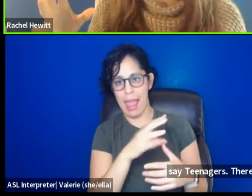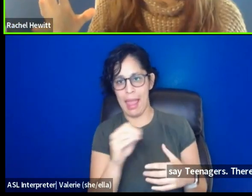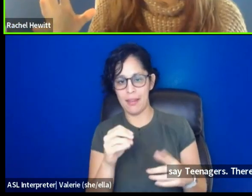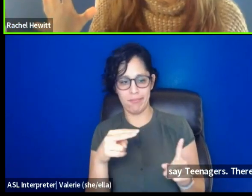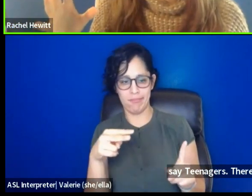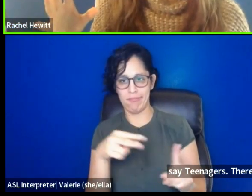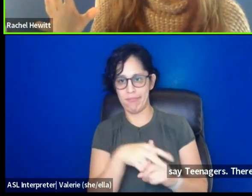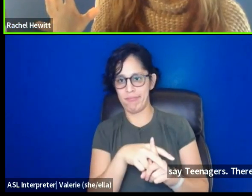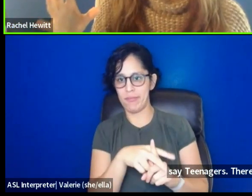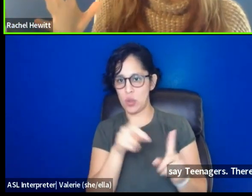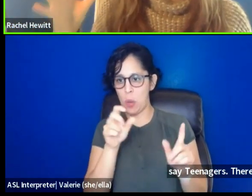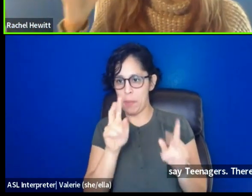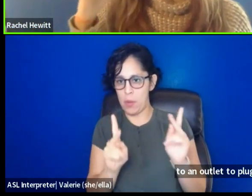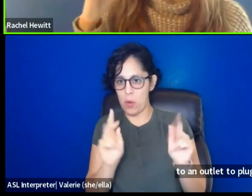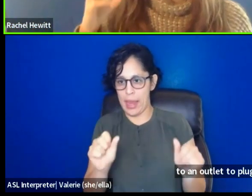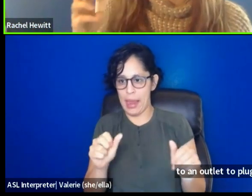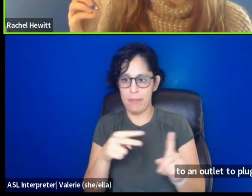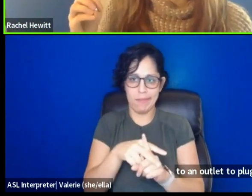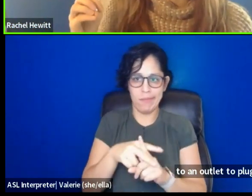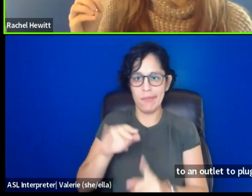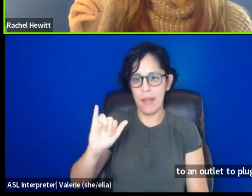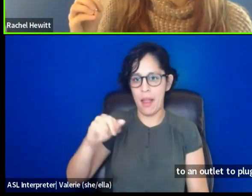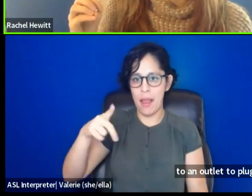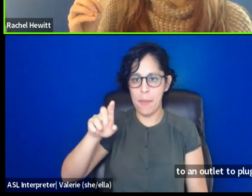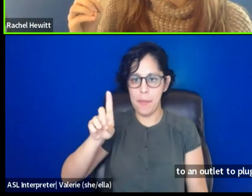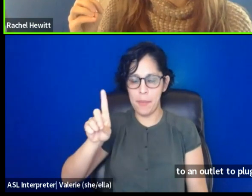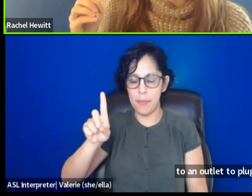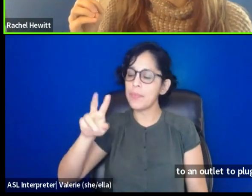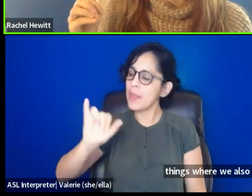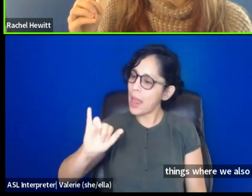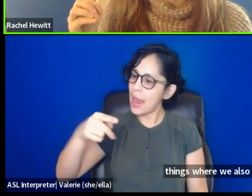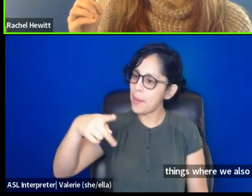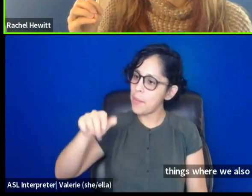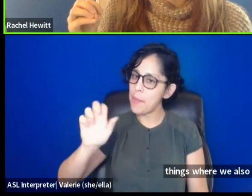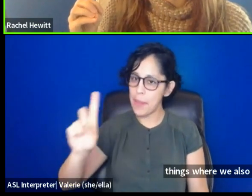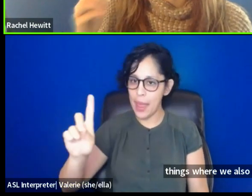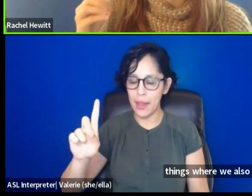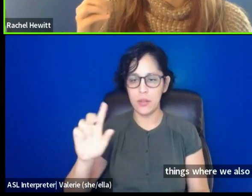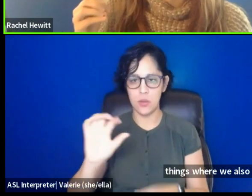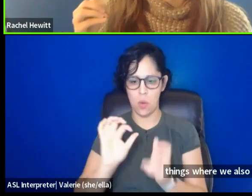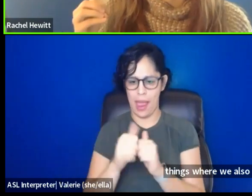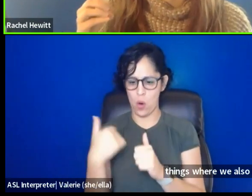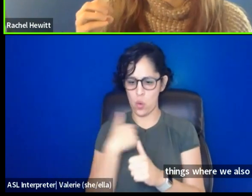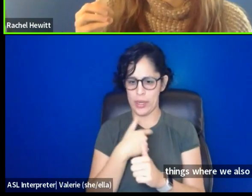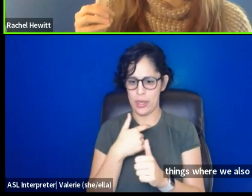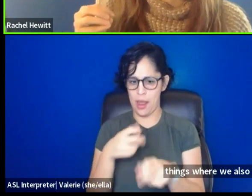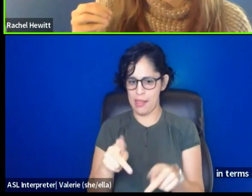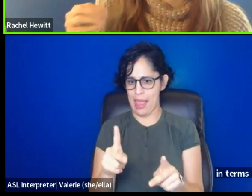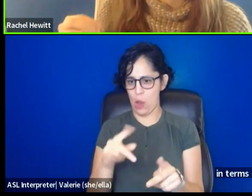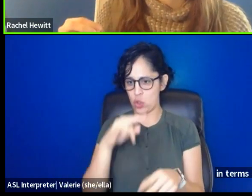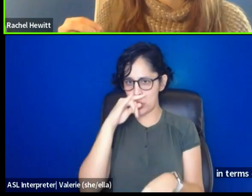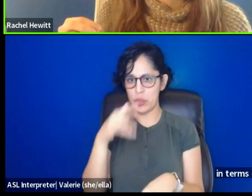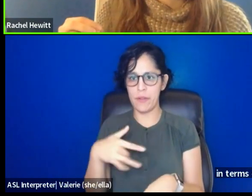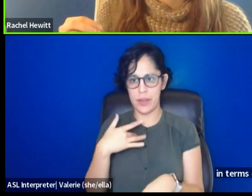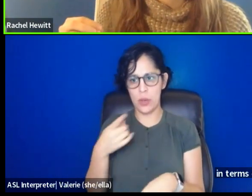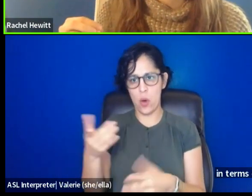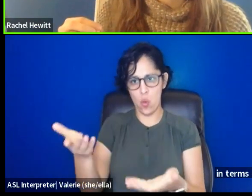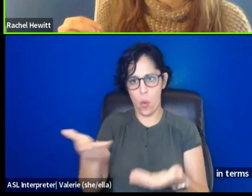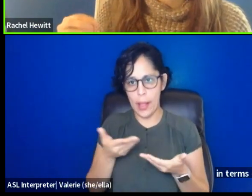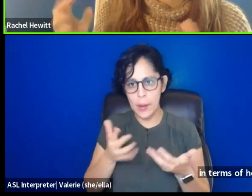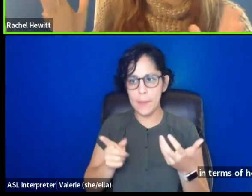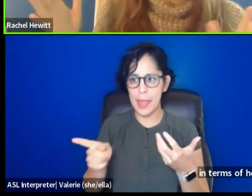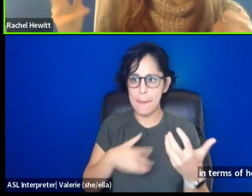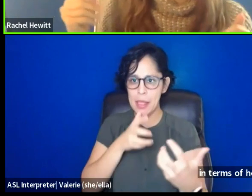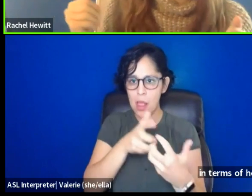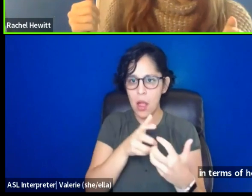of things where we also need to start thinking about this in terms of how do we make children feel like they belong in the space? Not